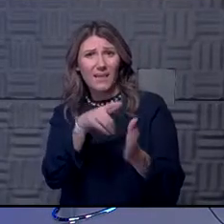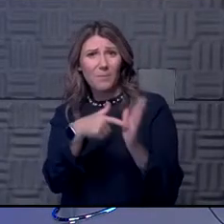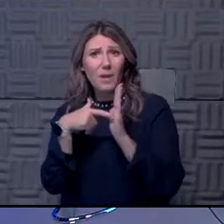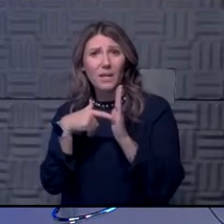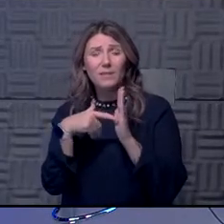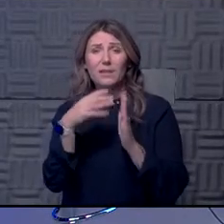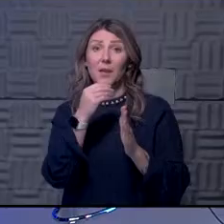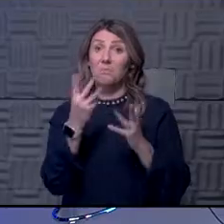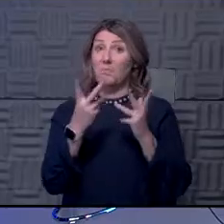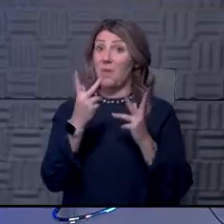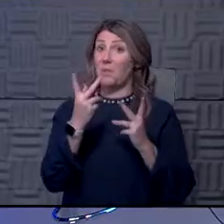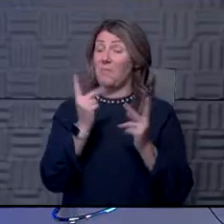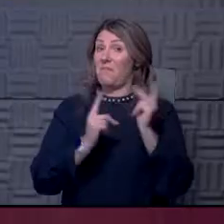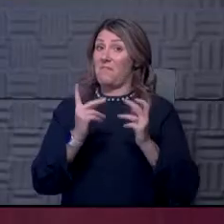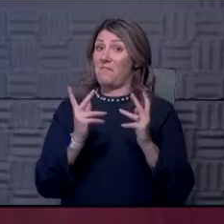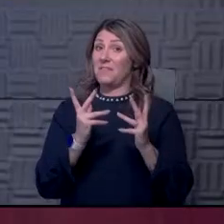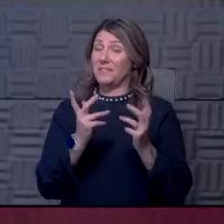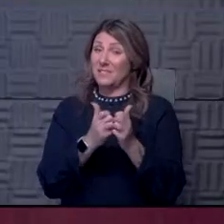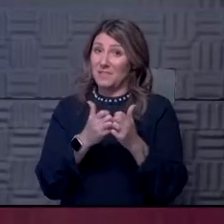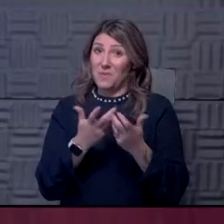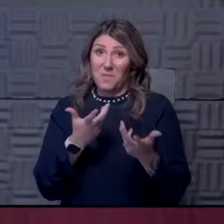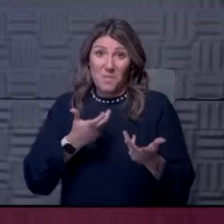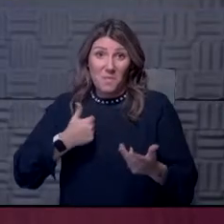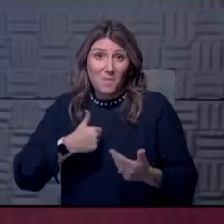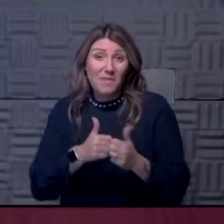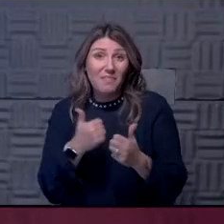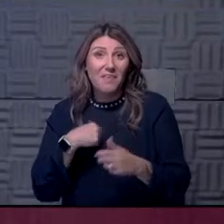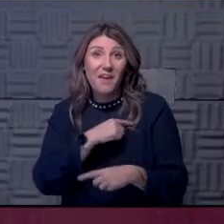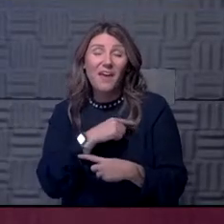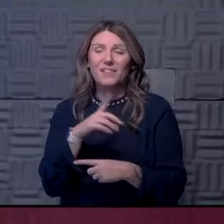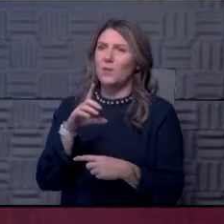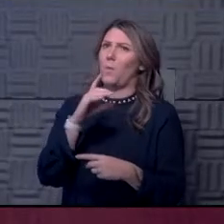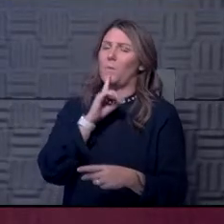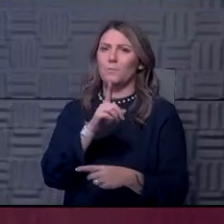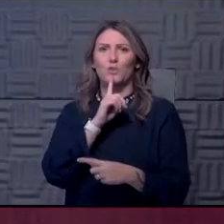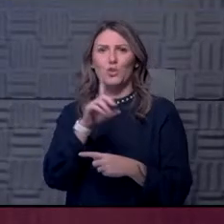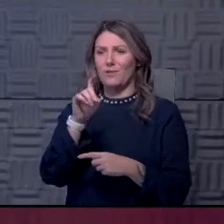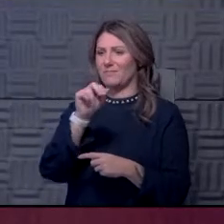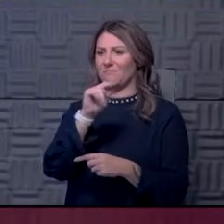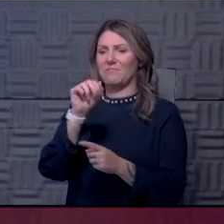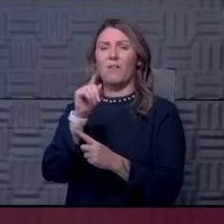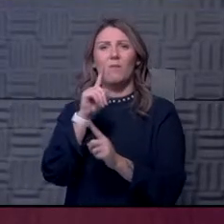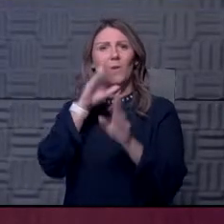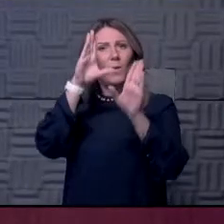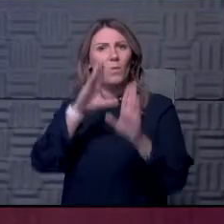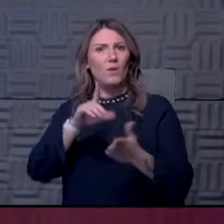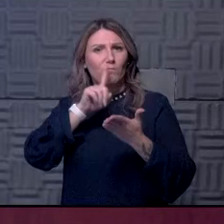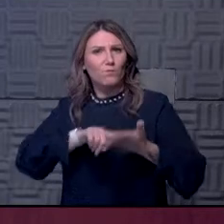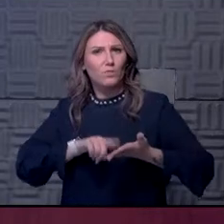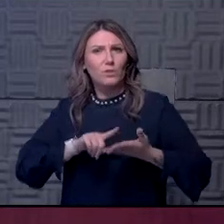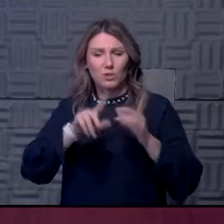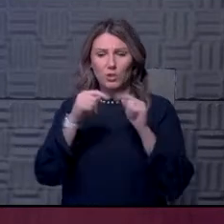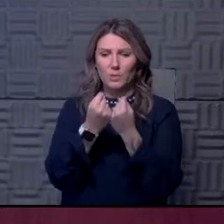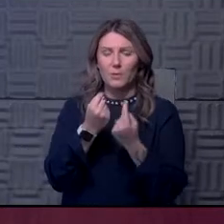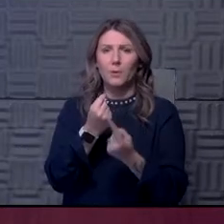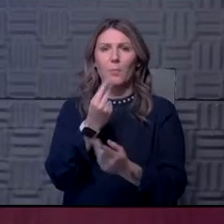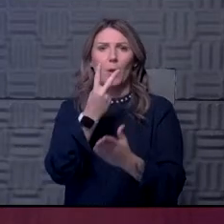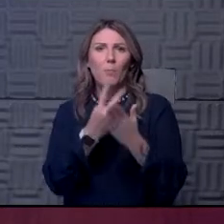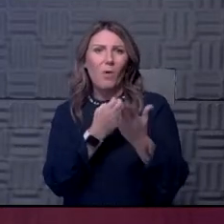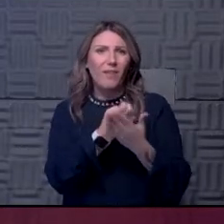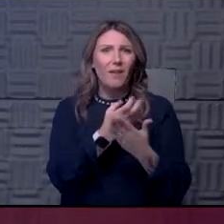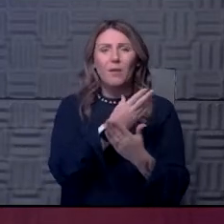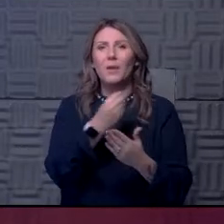to visit with us about that? I'm sure Donna would be willing to do that. She just reads, leads a great research team in, in both economics and public